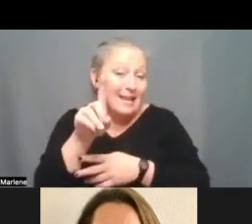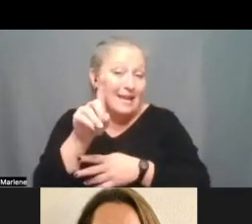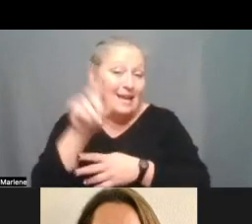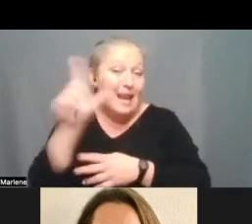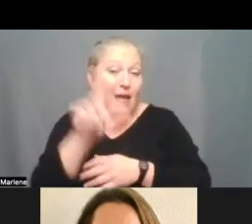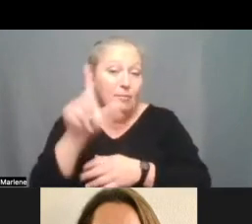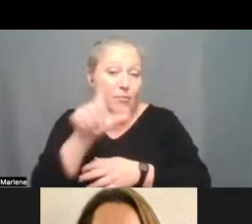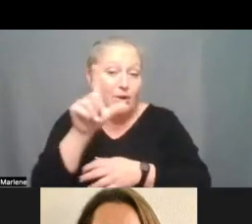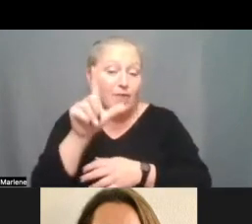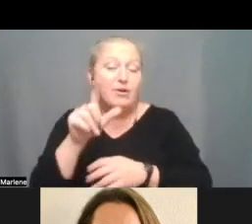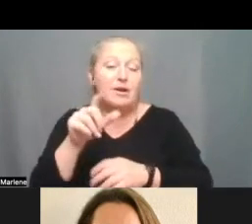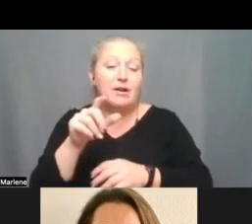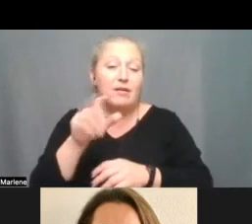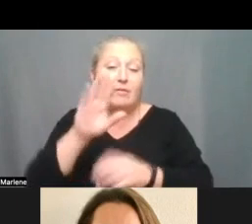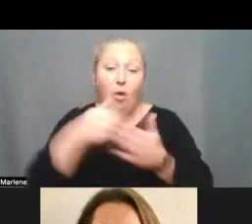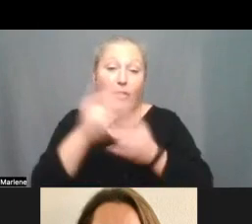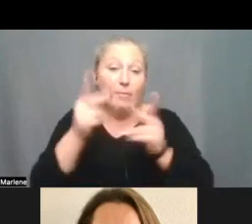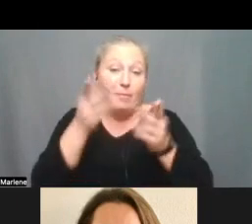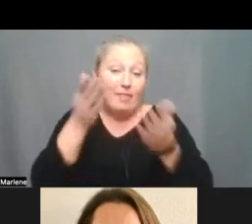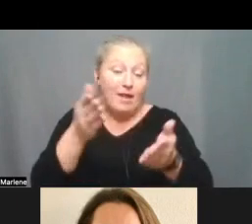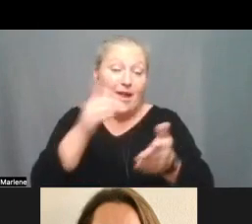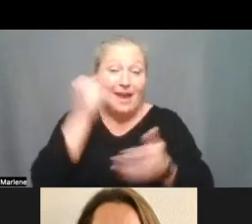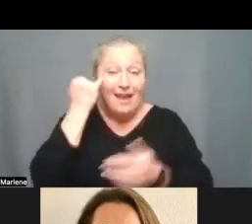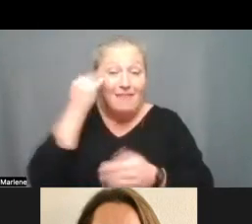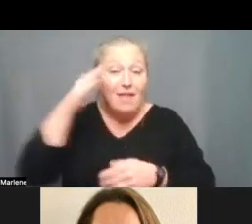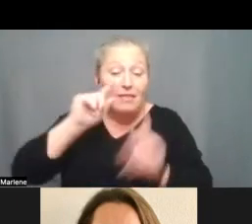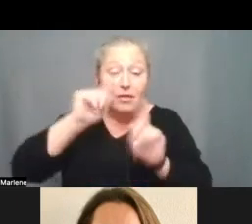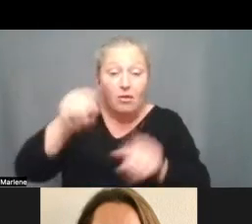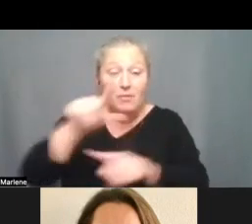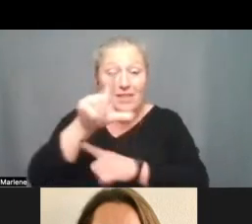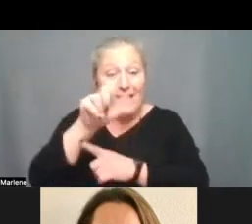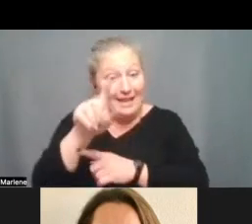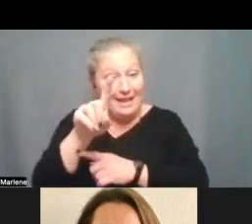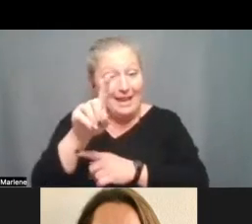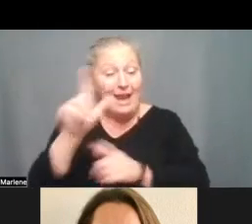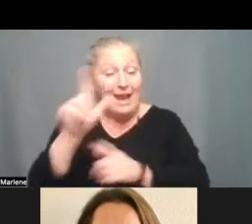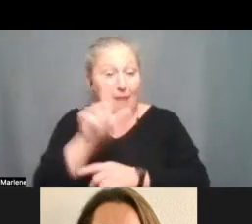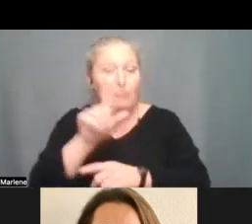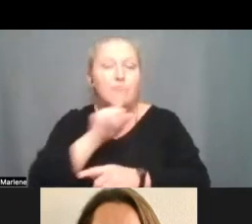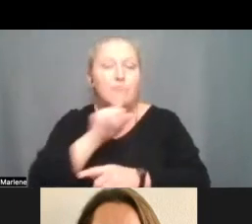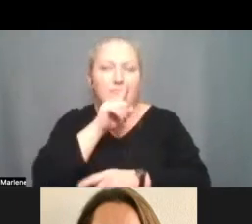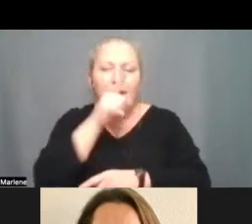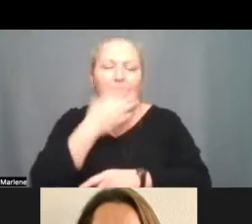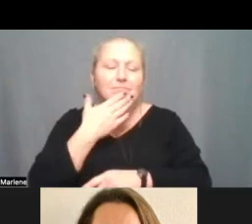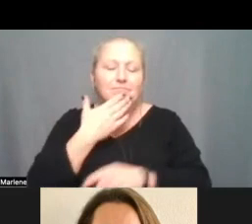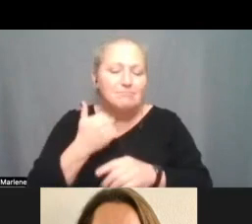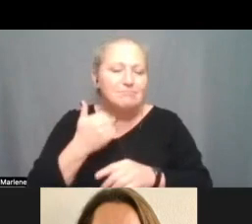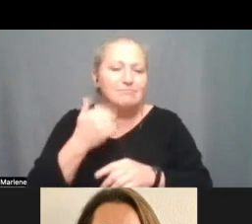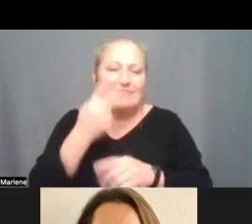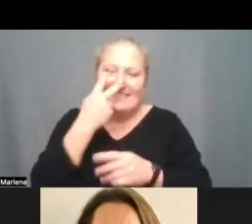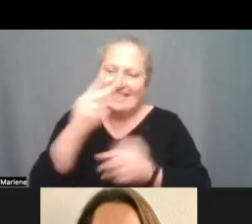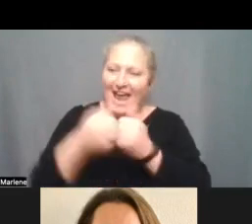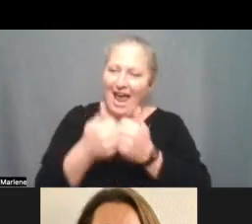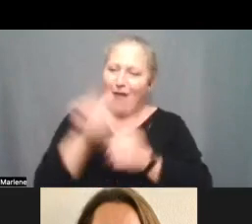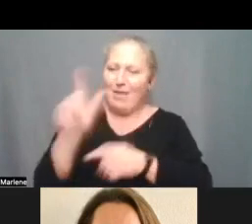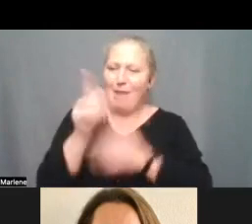for all those folks out there, if you haven't been to the lead library, it is really adorable to go in there and see the way the library and has set